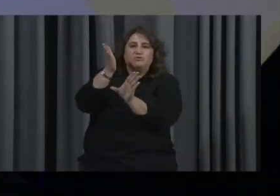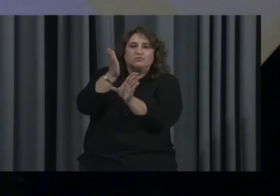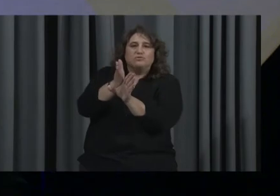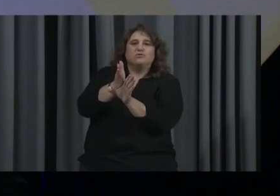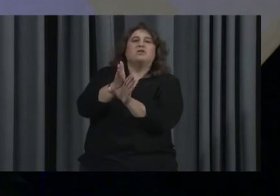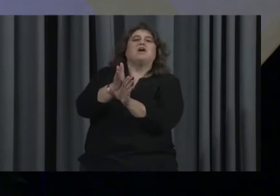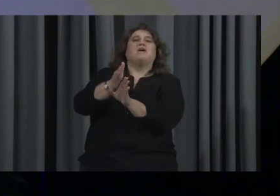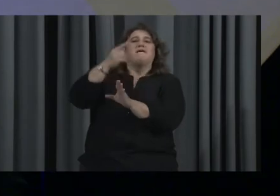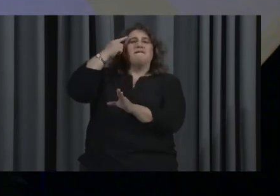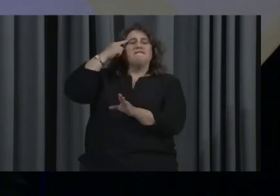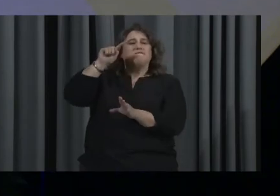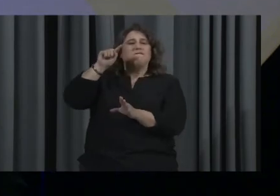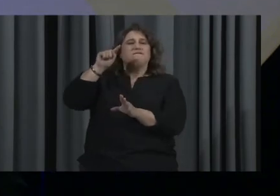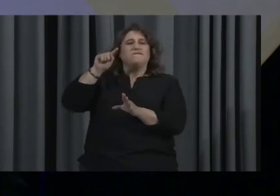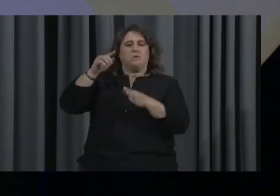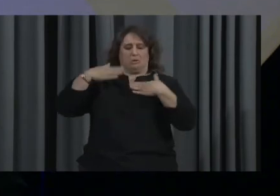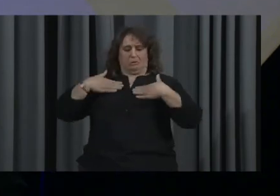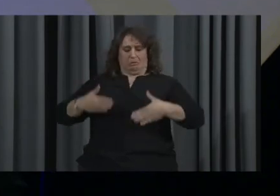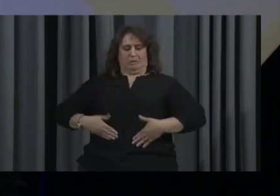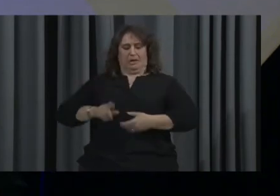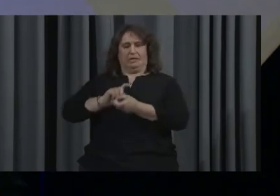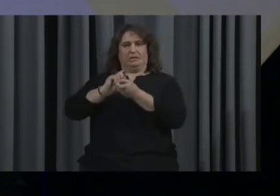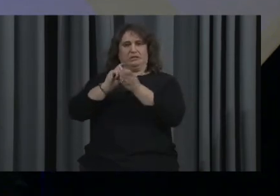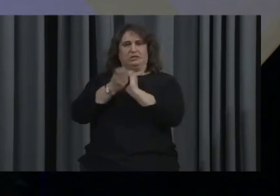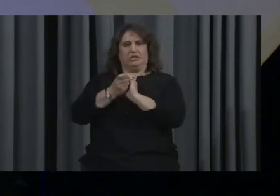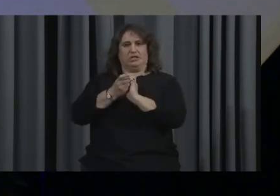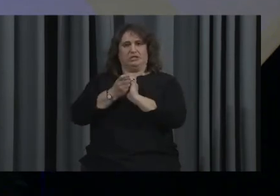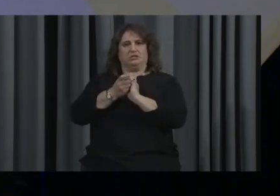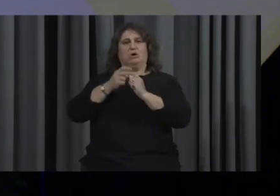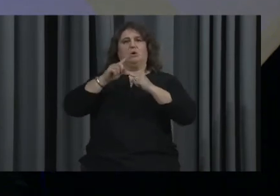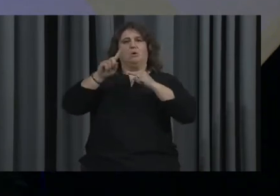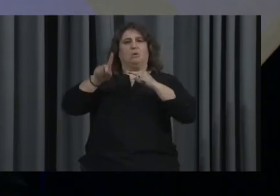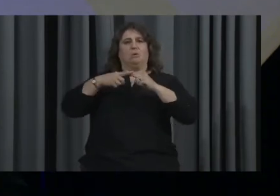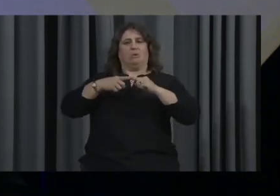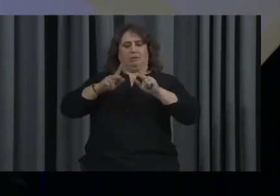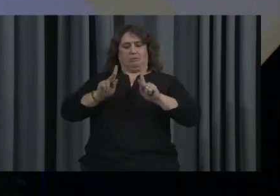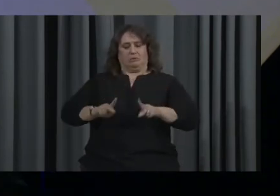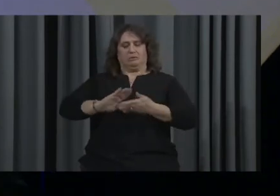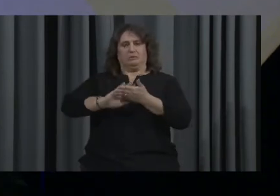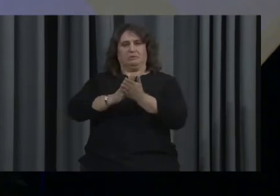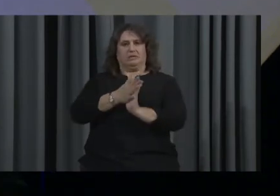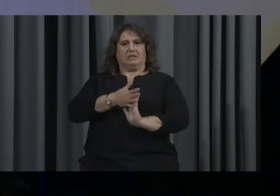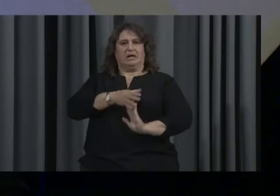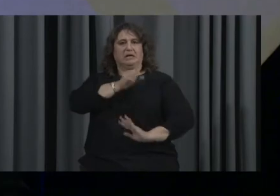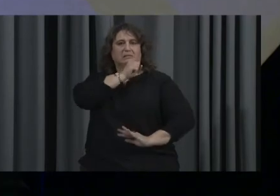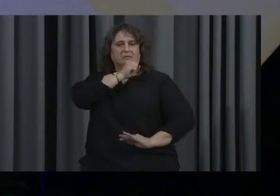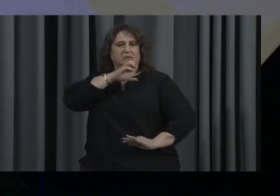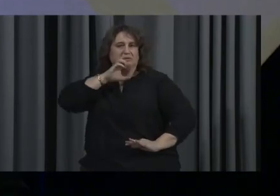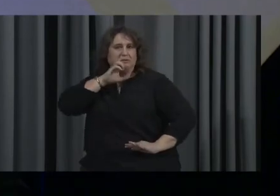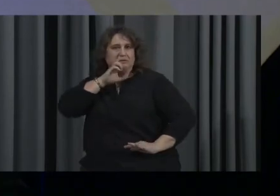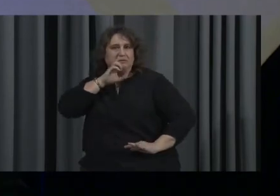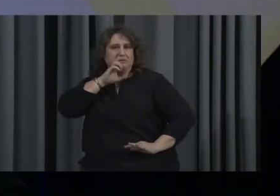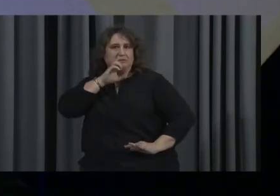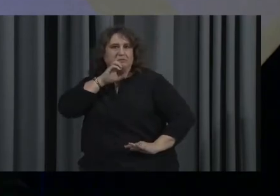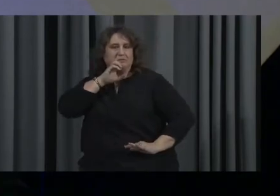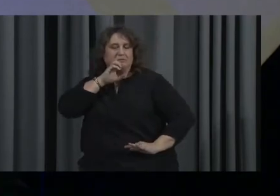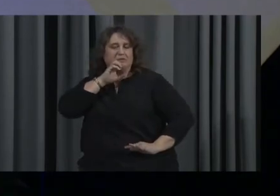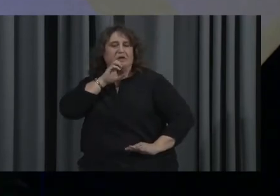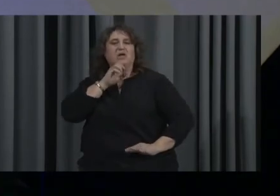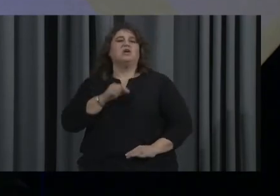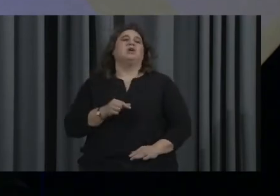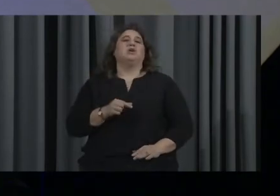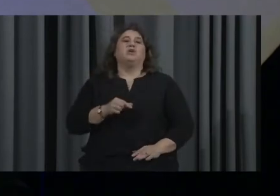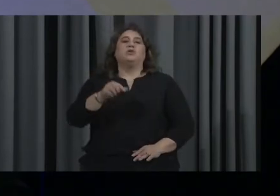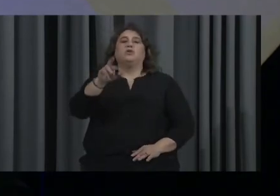associated with life in the later years. So the root word of gerontology